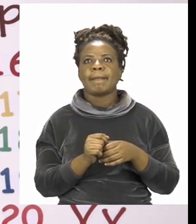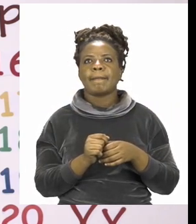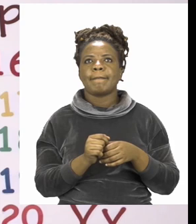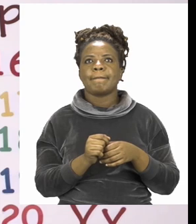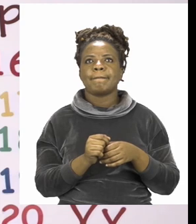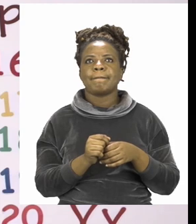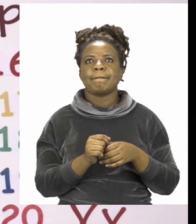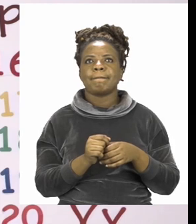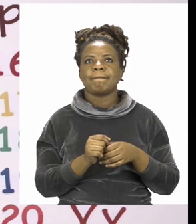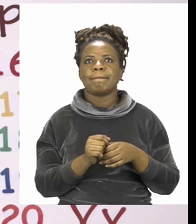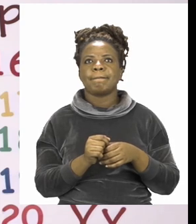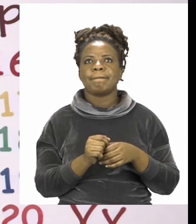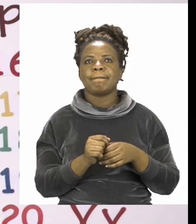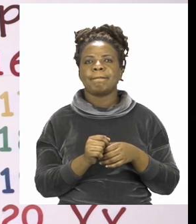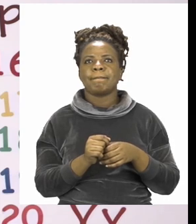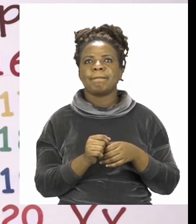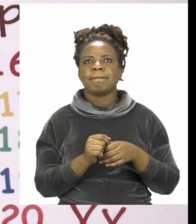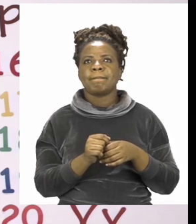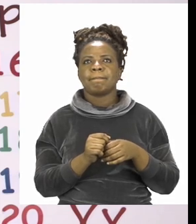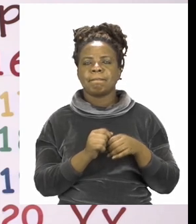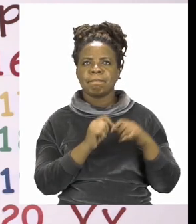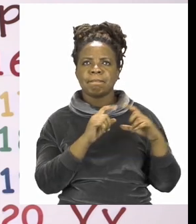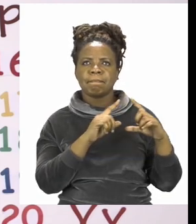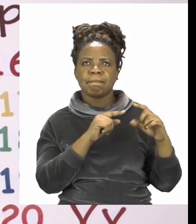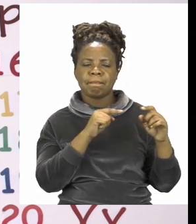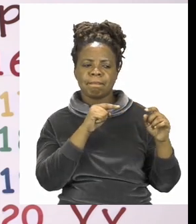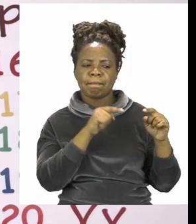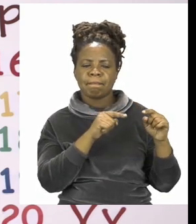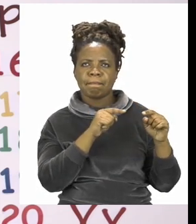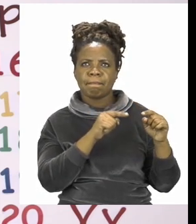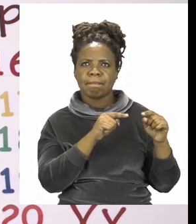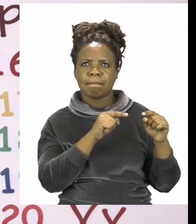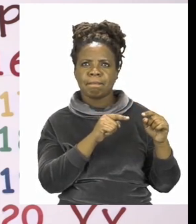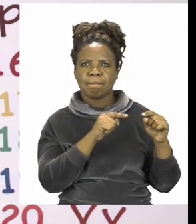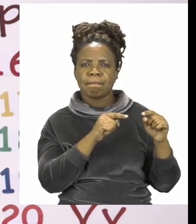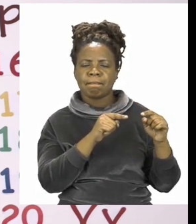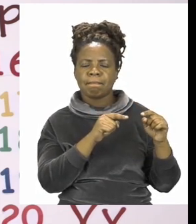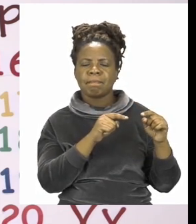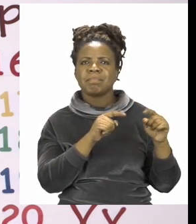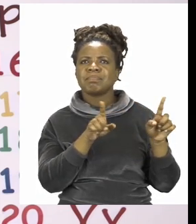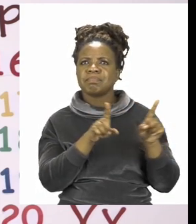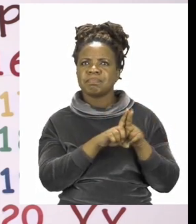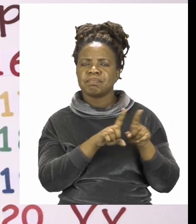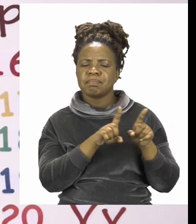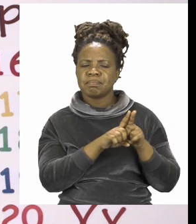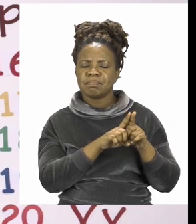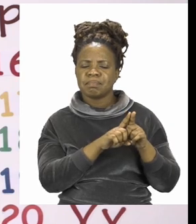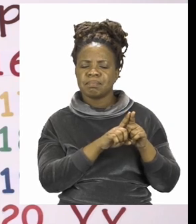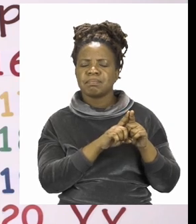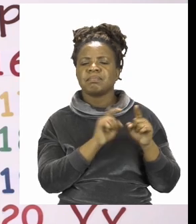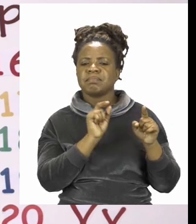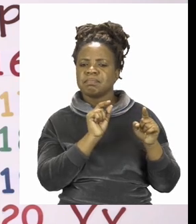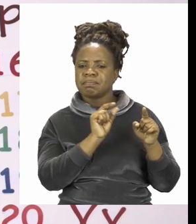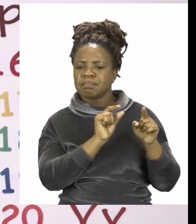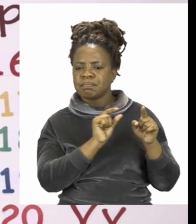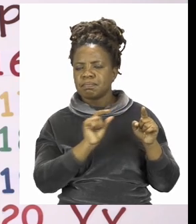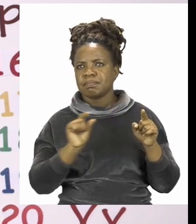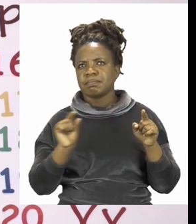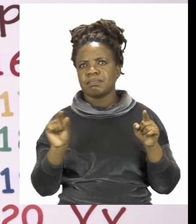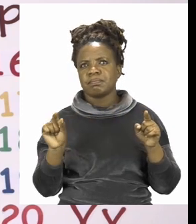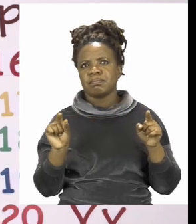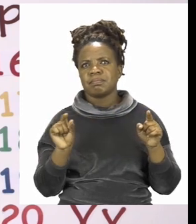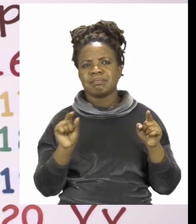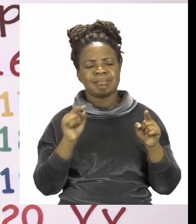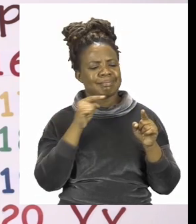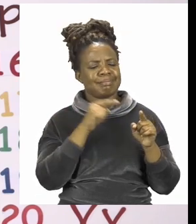is for this picture. This one is also going across. Now, I'm not sure what this is.